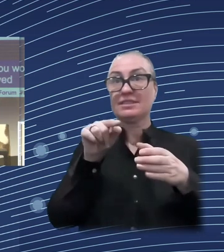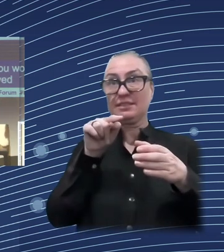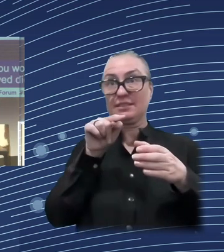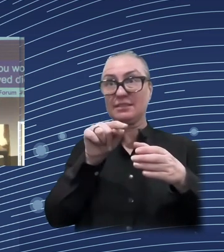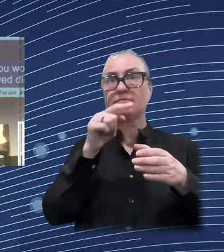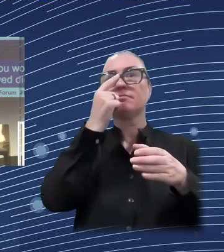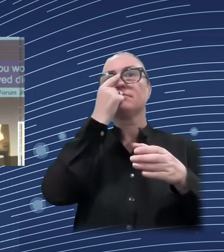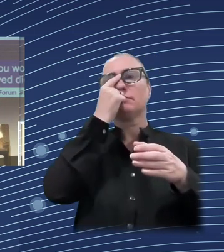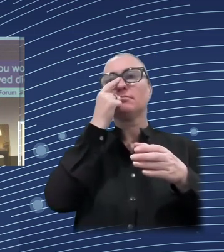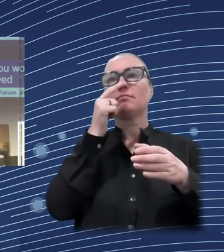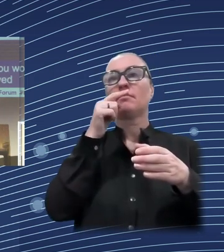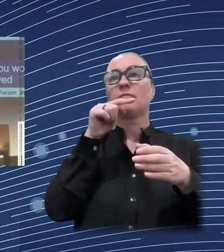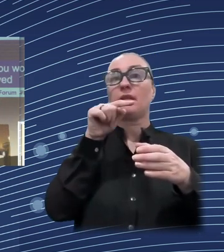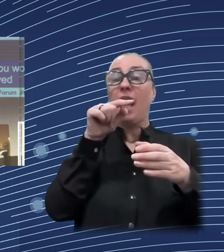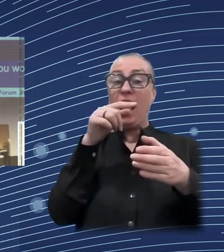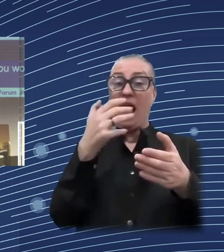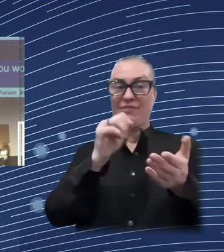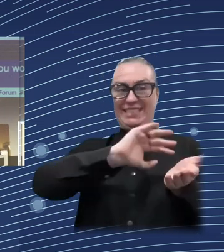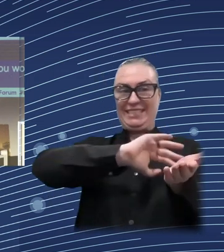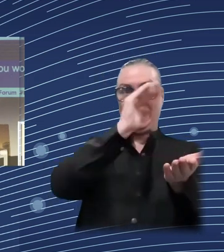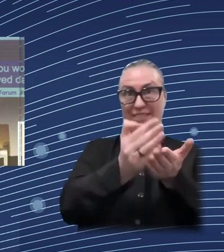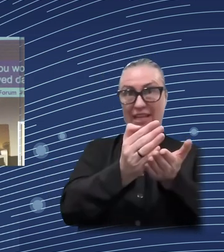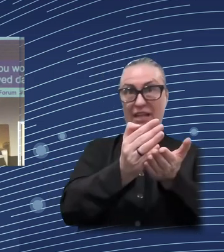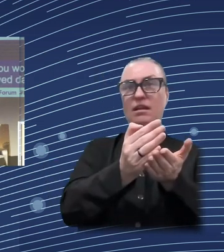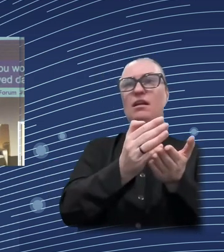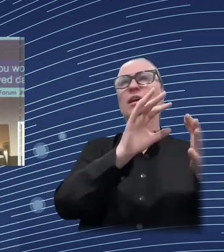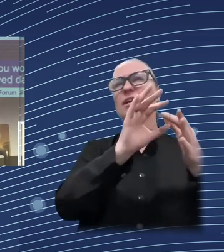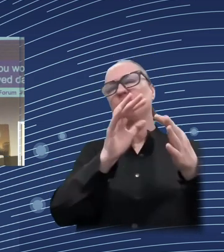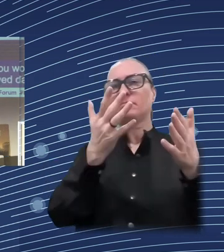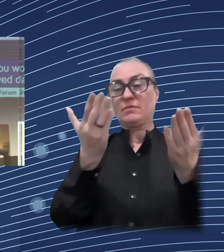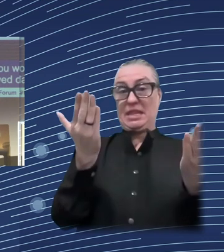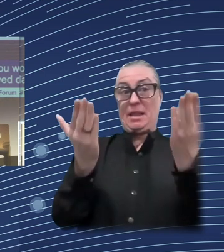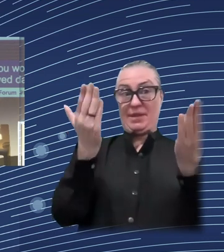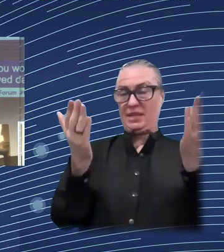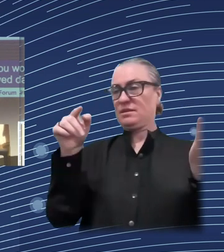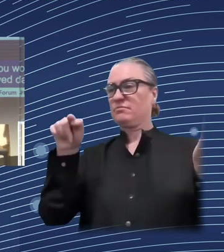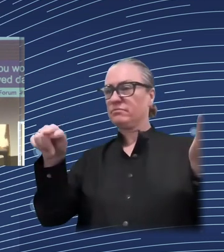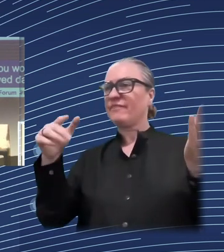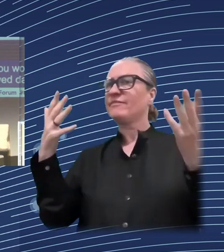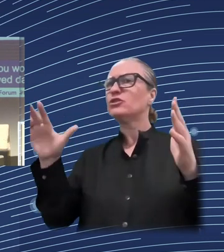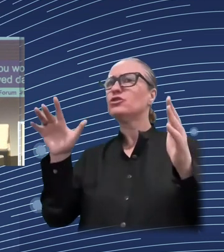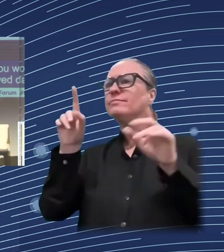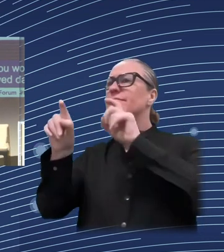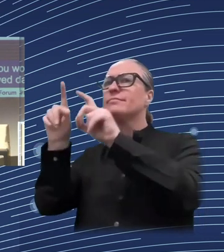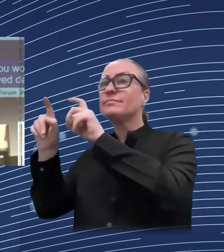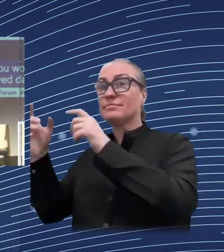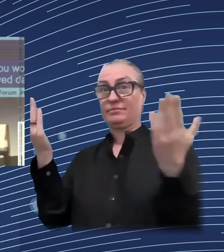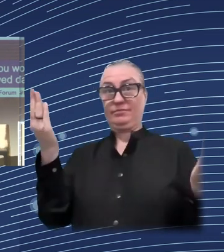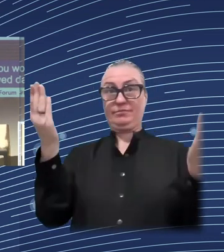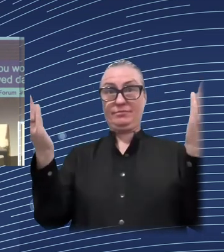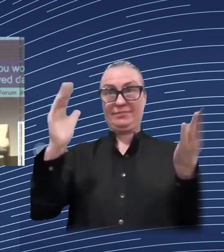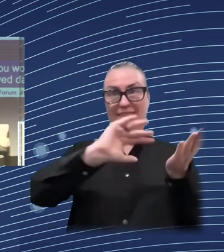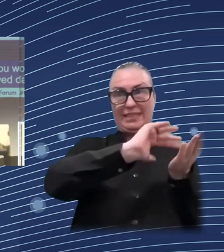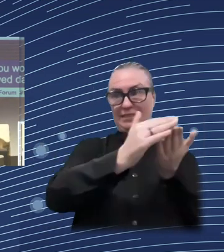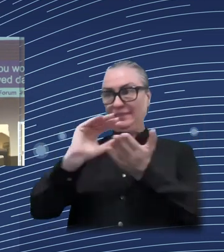made over the last years. In particular, the EUCIL data, that is the standard data to analyze poverty and inequality in